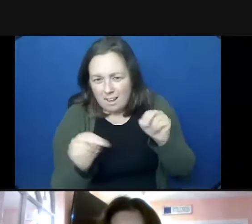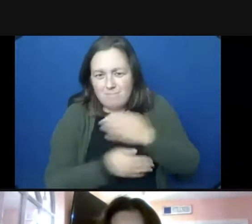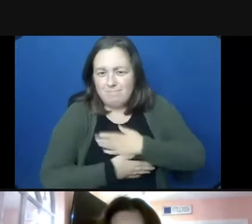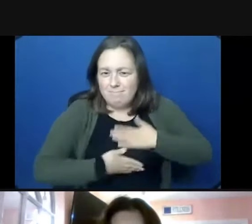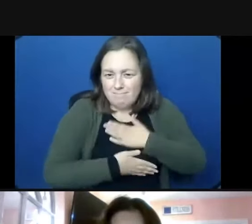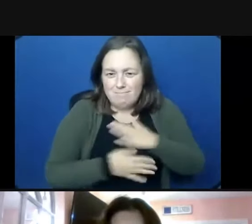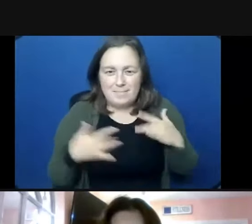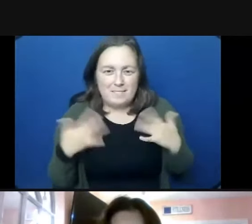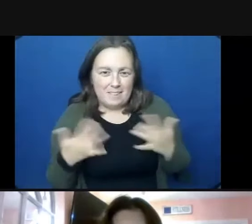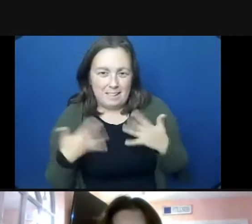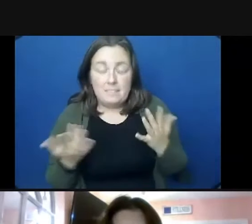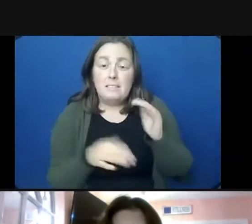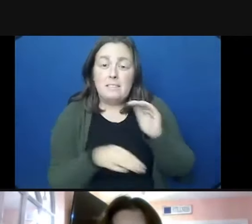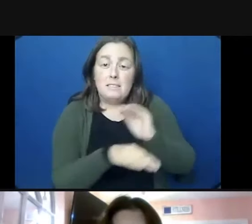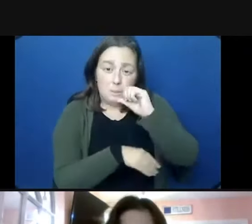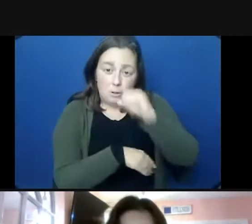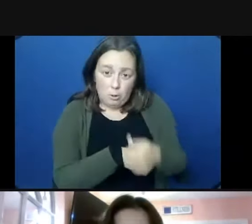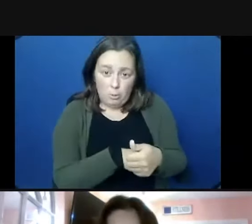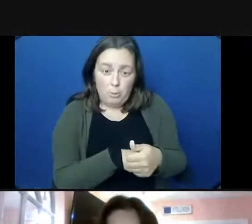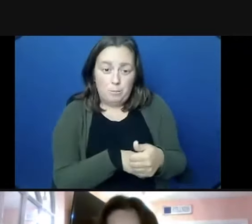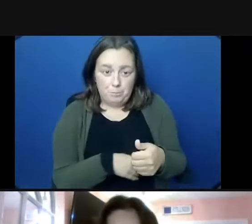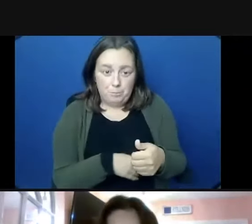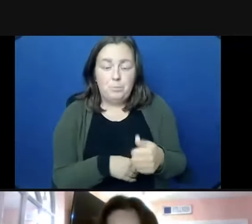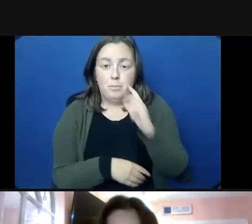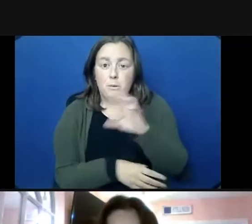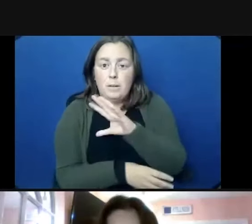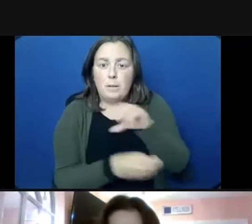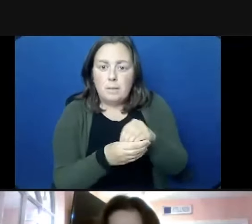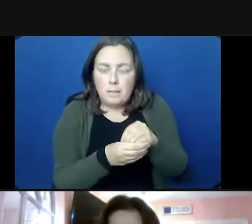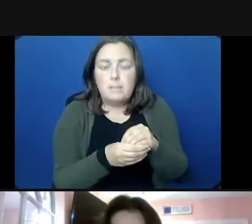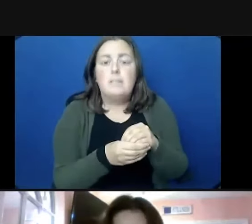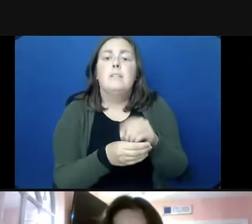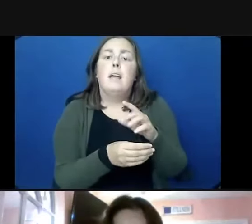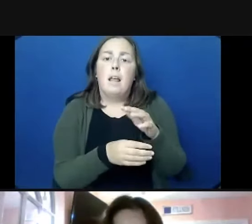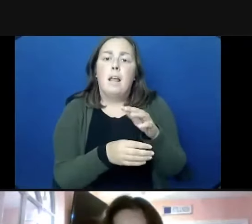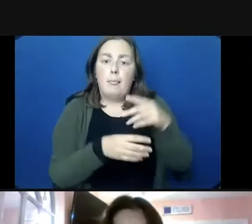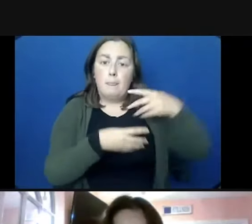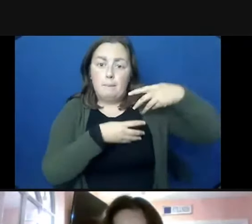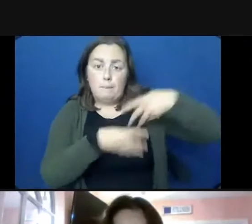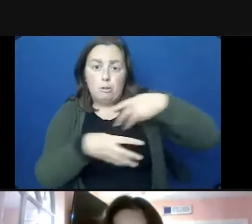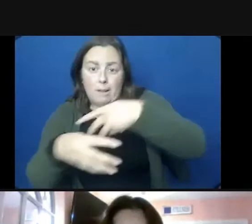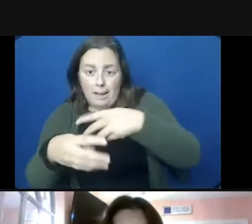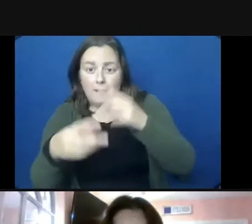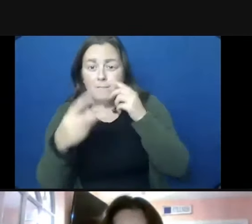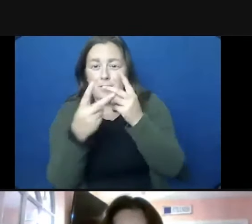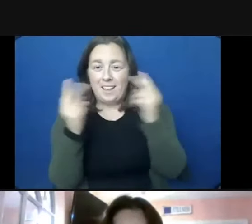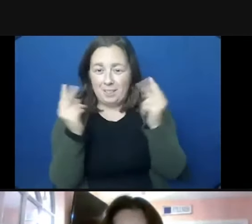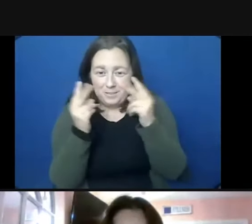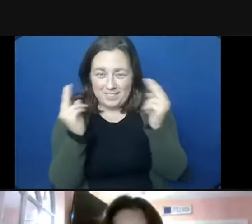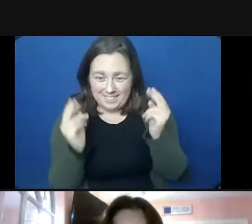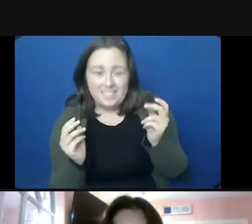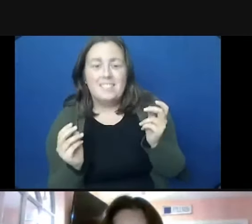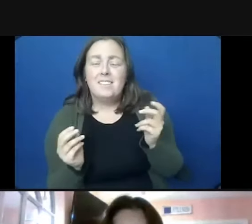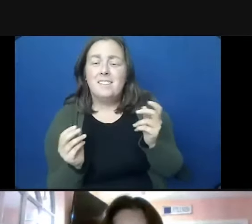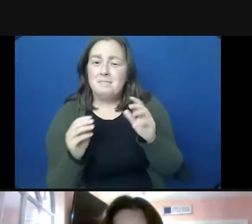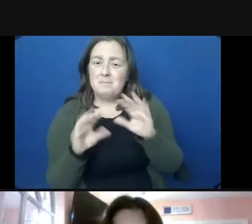They'll have, they're going to be participating in the Chartleaf gaming group, also through the PTO. And overall, students are really